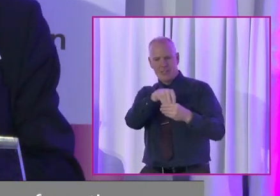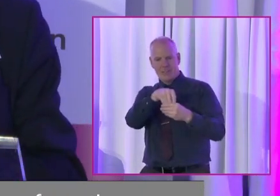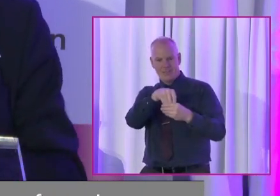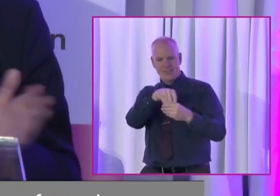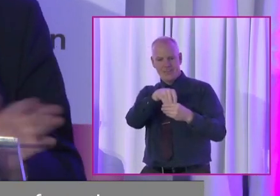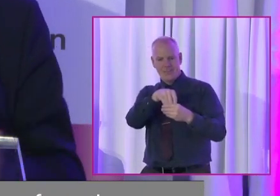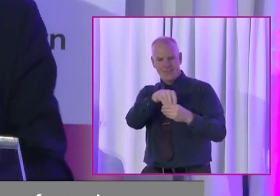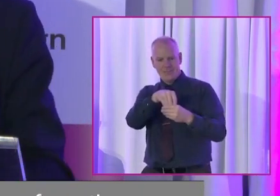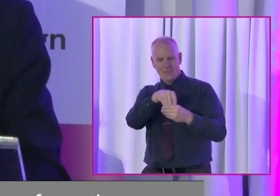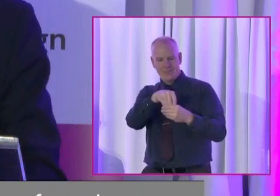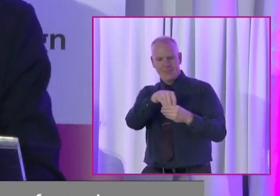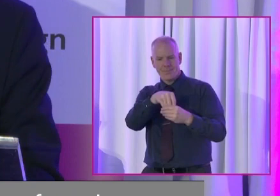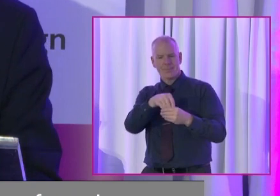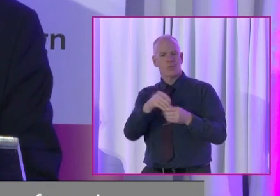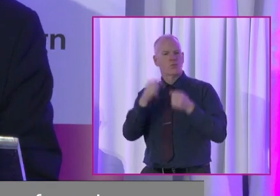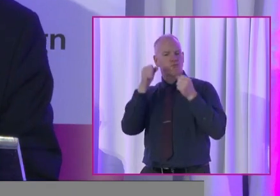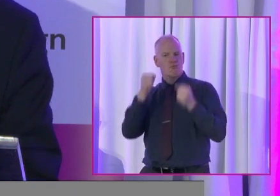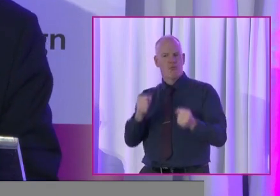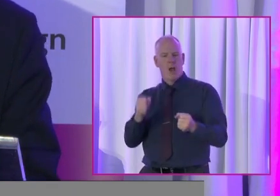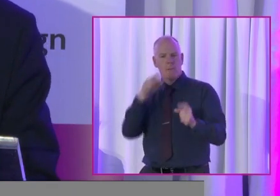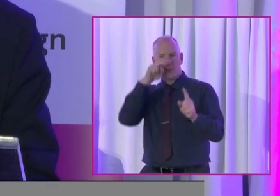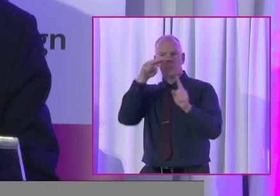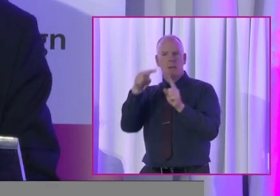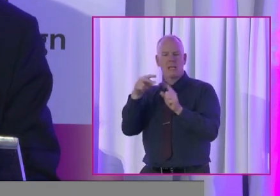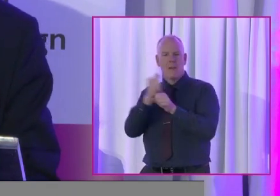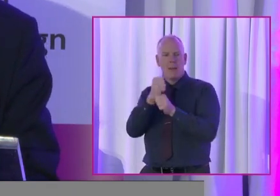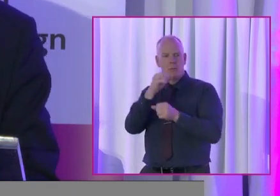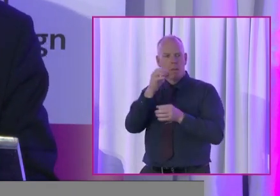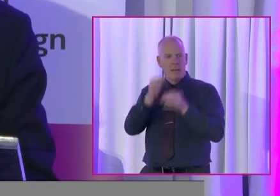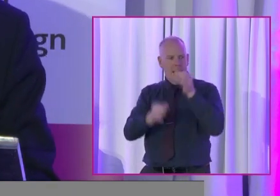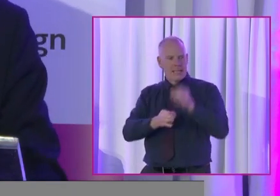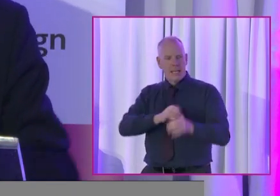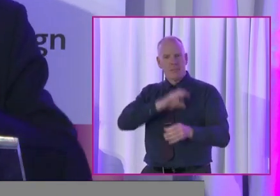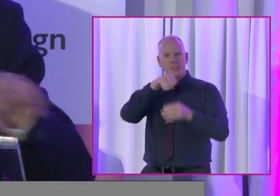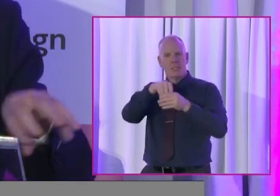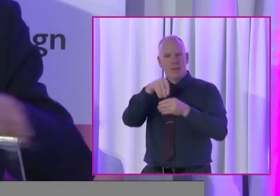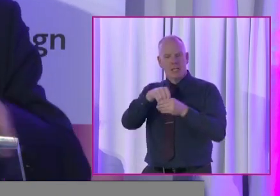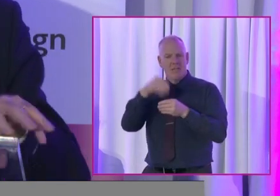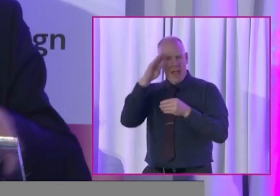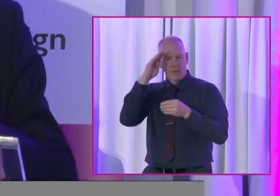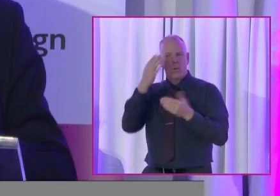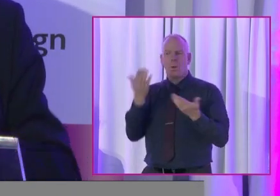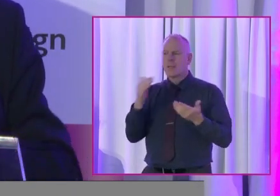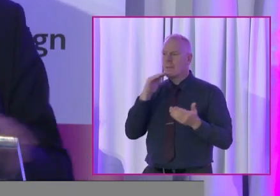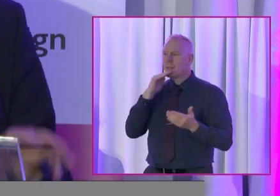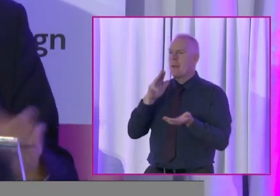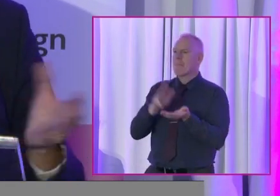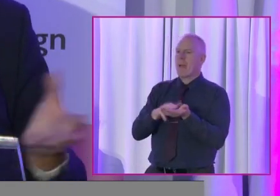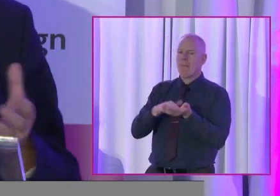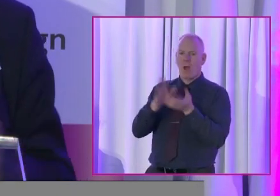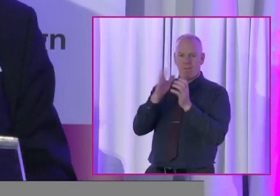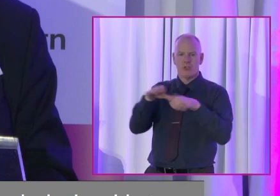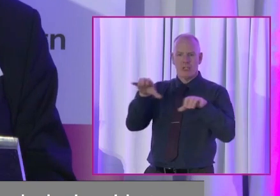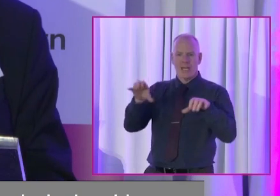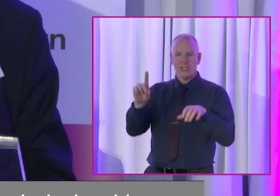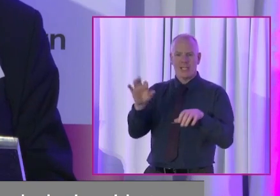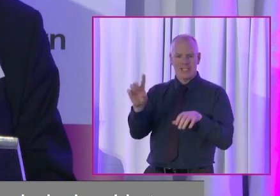Look, the high point of political participation in Ireland is to be a member of the Shannon or